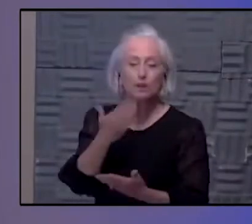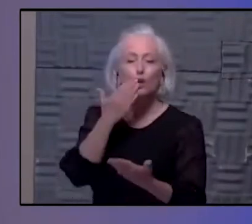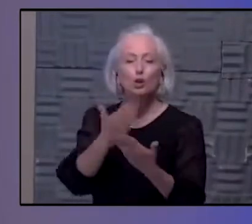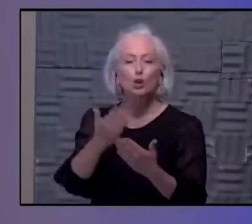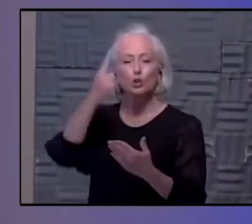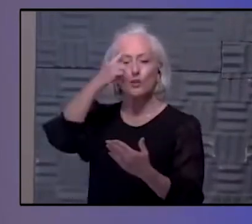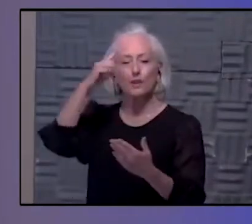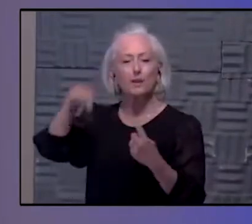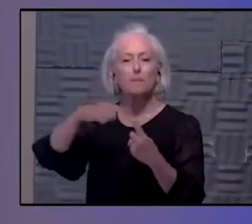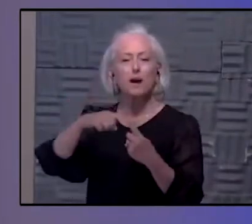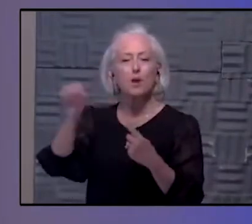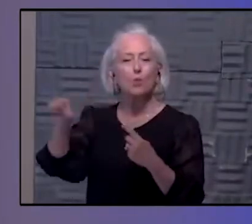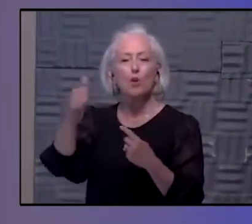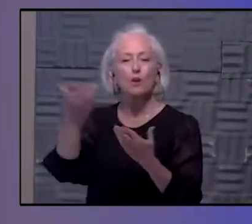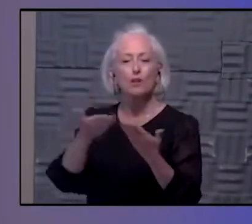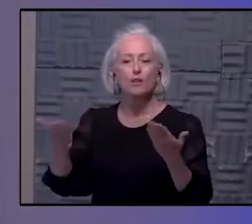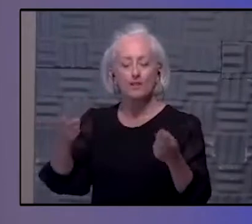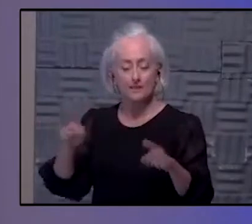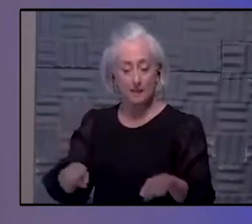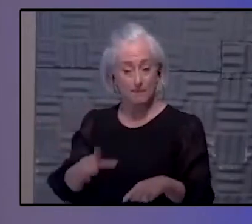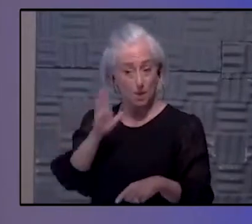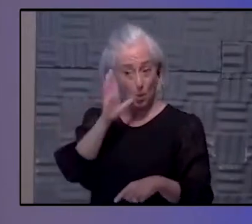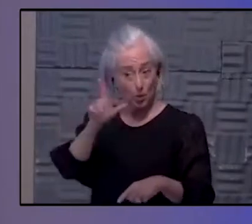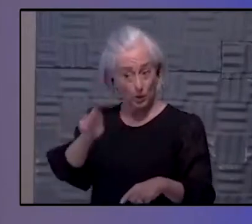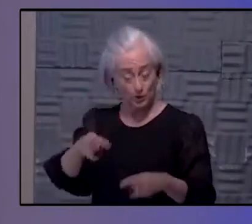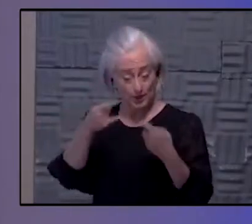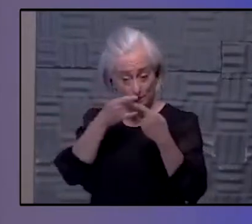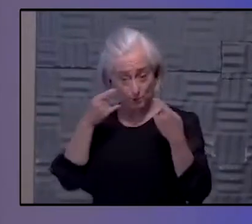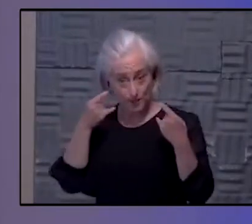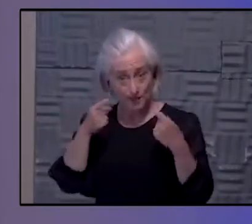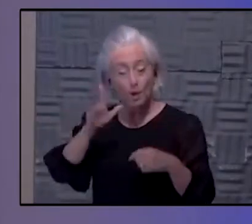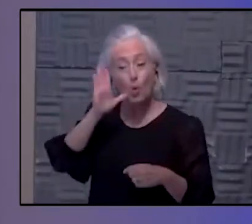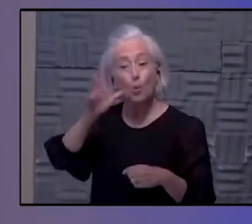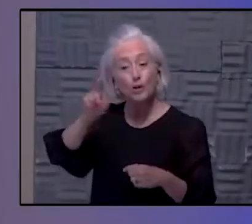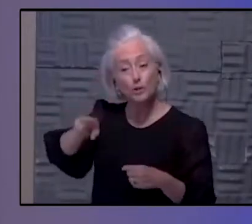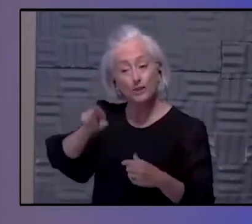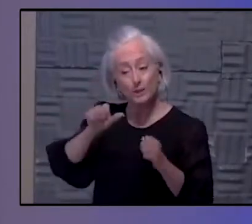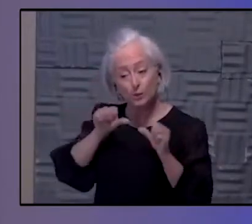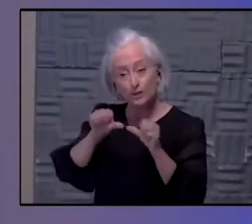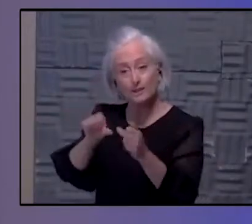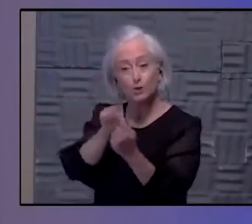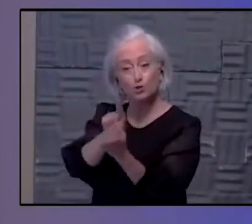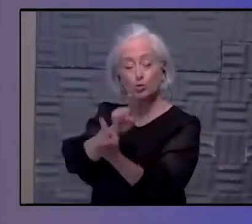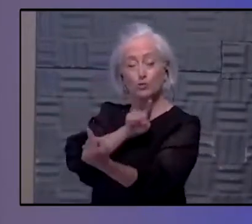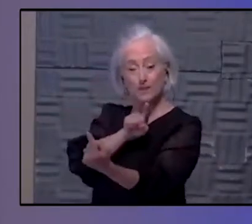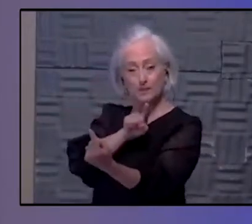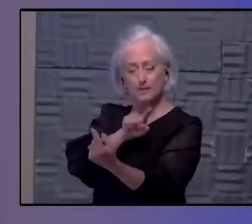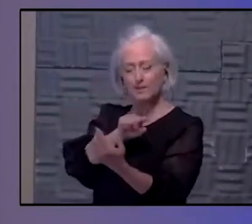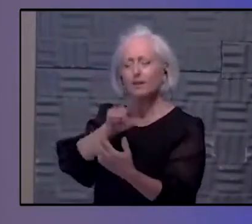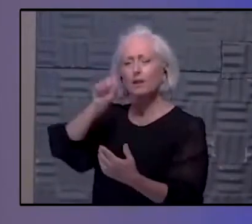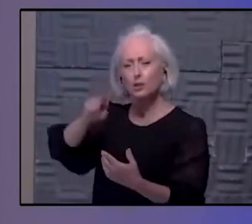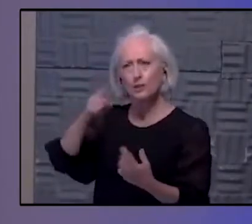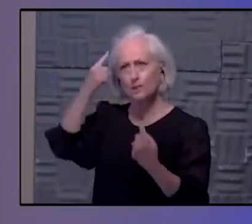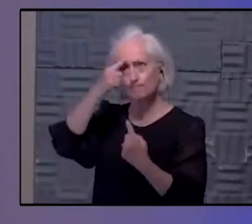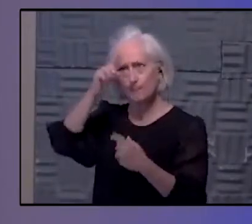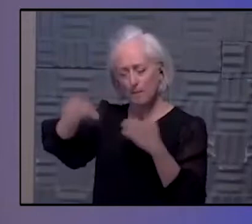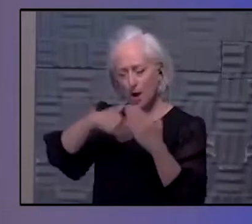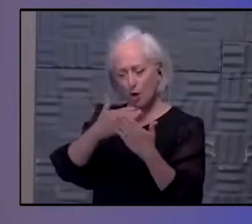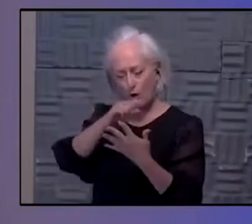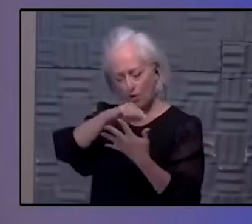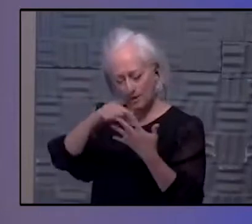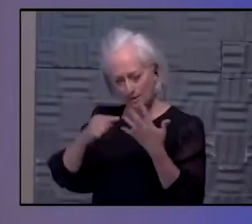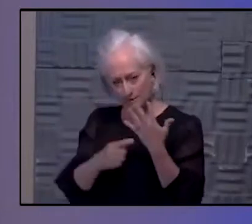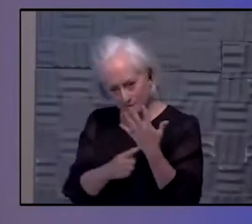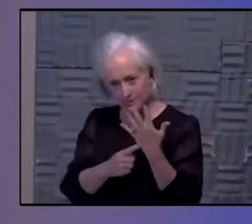other things are going on. Do you need to wear your mask? Do you need a distance? So it's really taking all of those things into account that should help guide